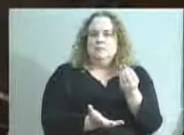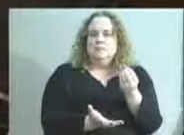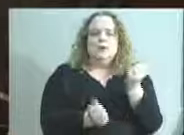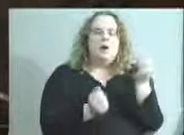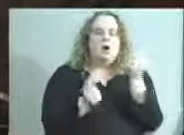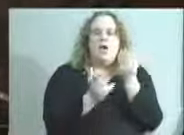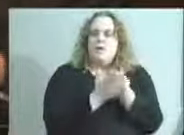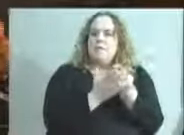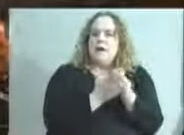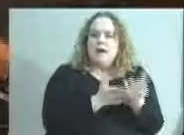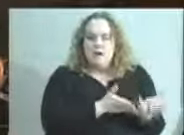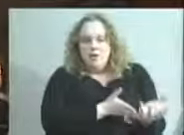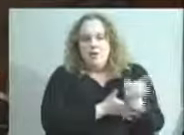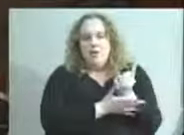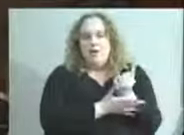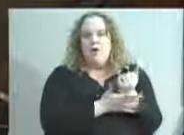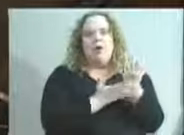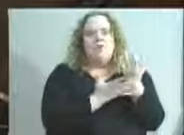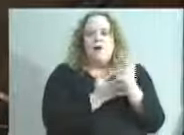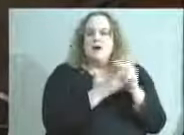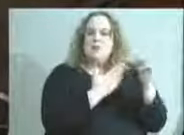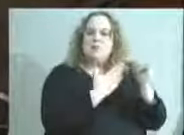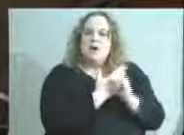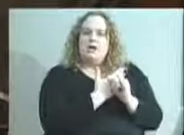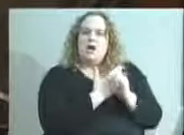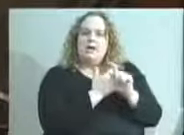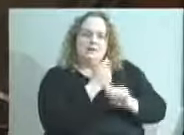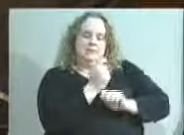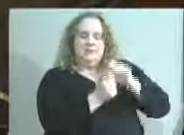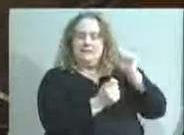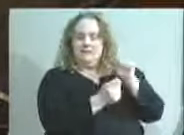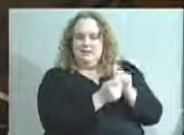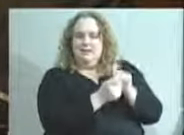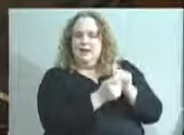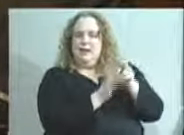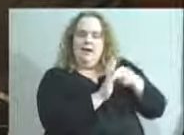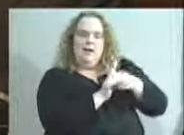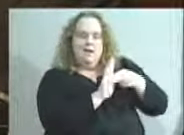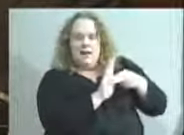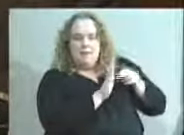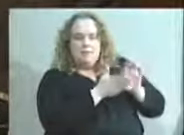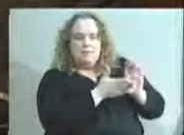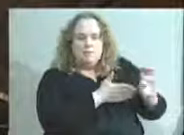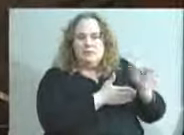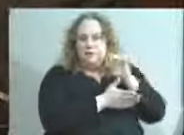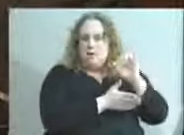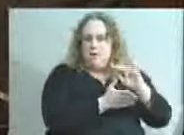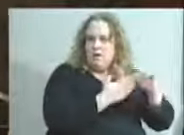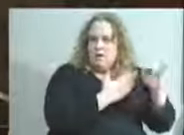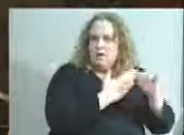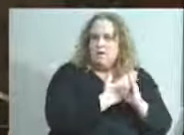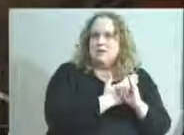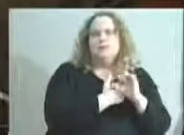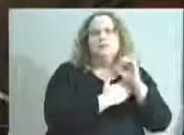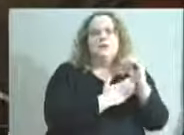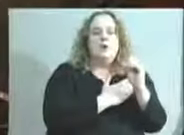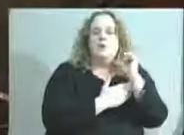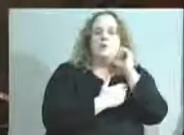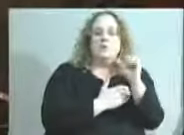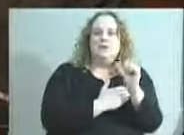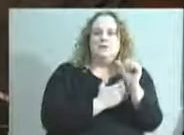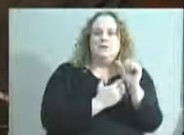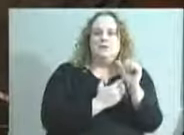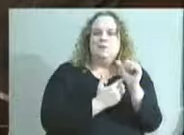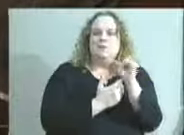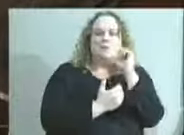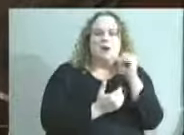All of the funds that we raise are pretty much project specific. Right. And so, I don't think we would have the capacity to do that, nor would we